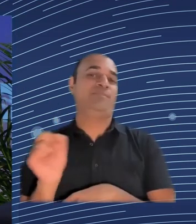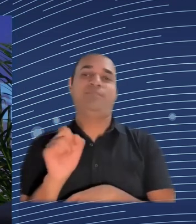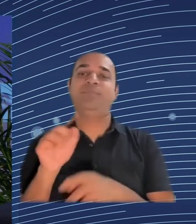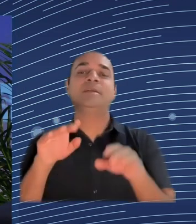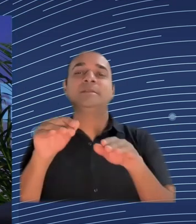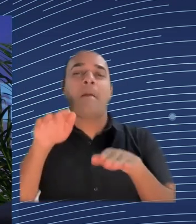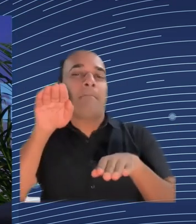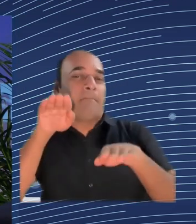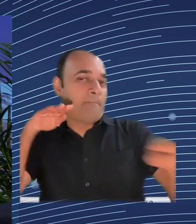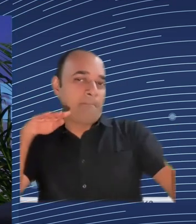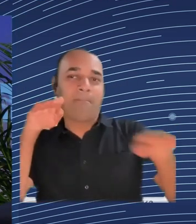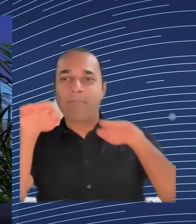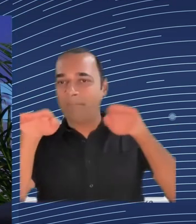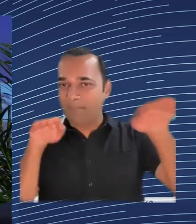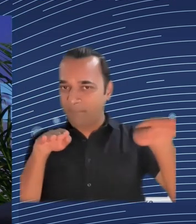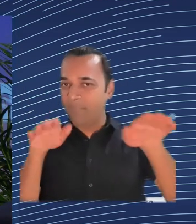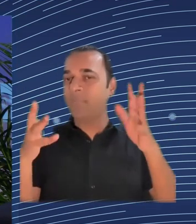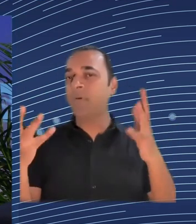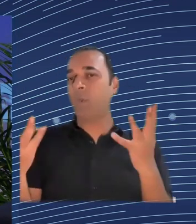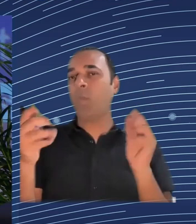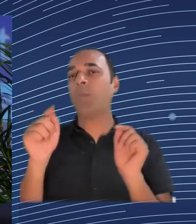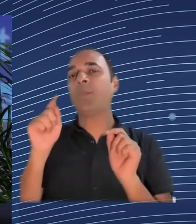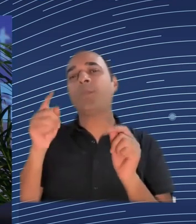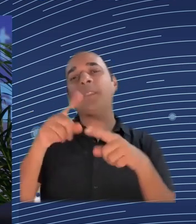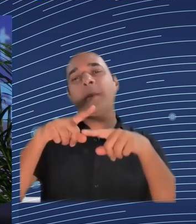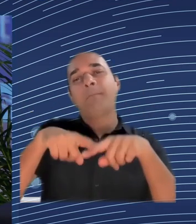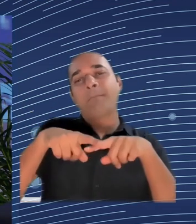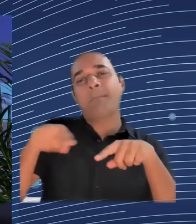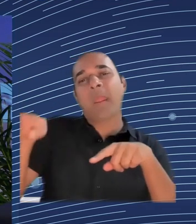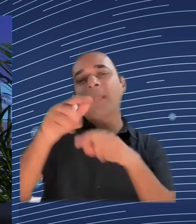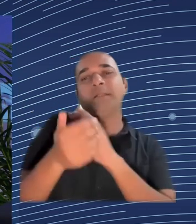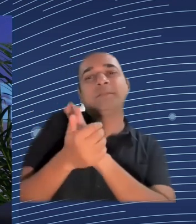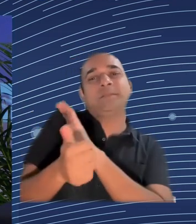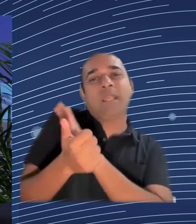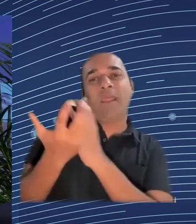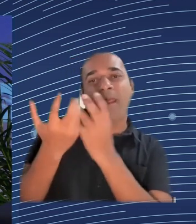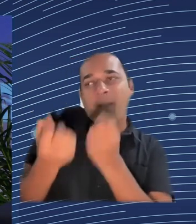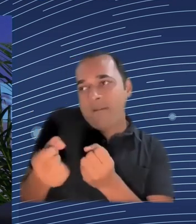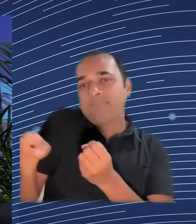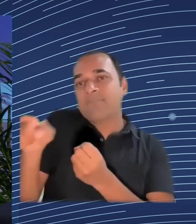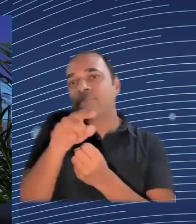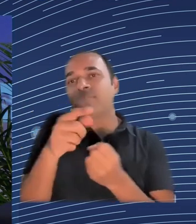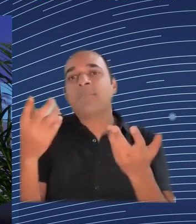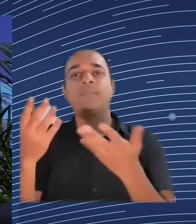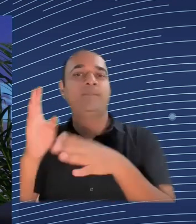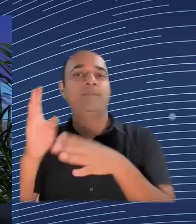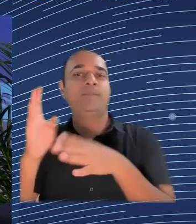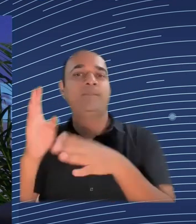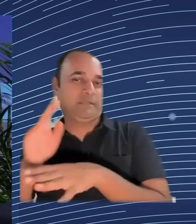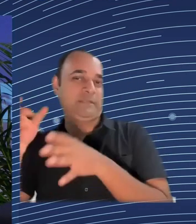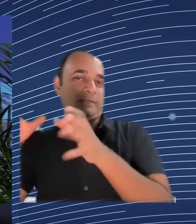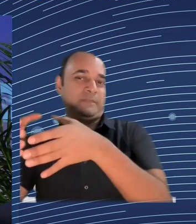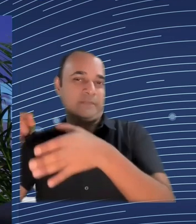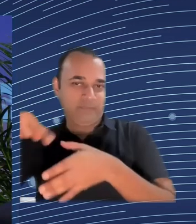I saw this direct connection. Of course, I am a believer in more Europe, but in Romania your skepticism is increasing, so don't be fooled by any